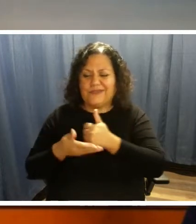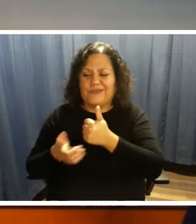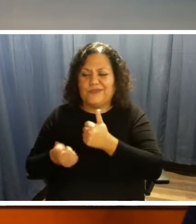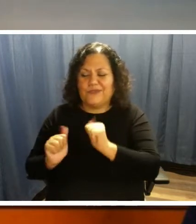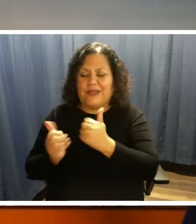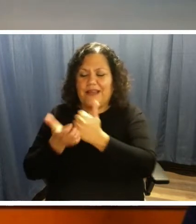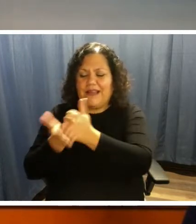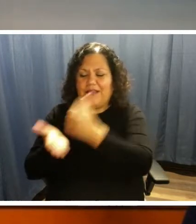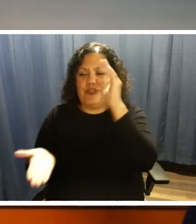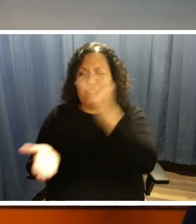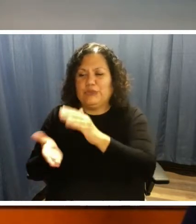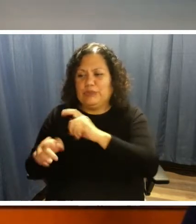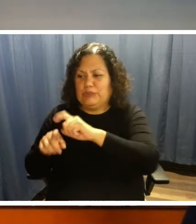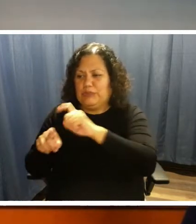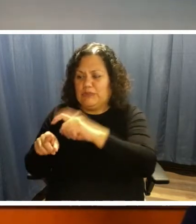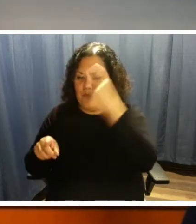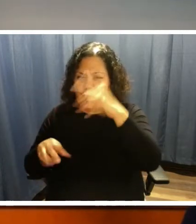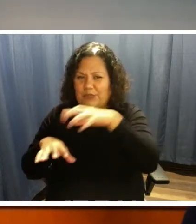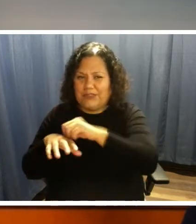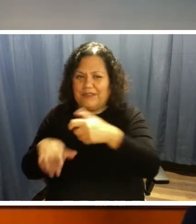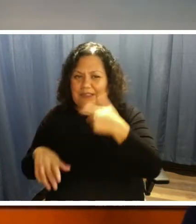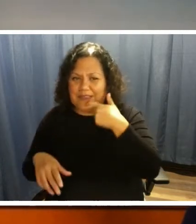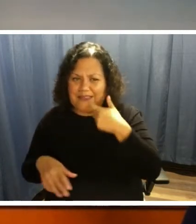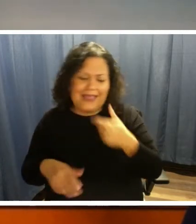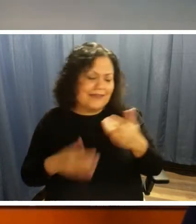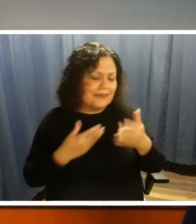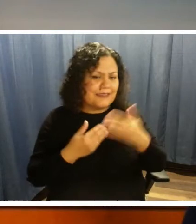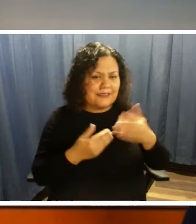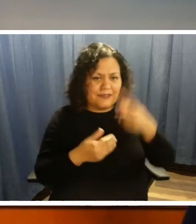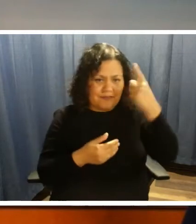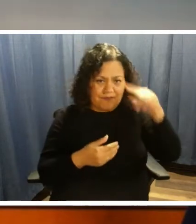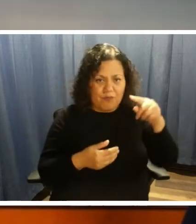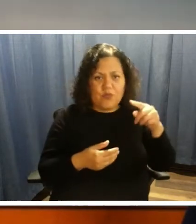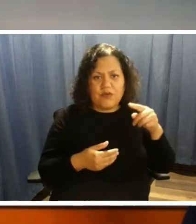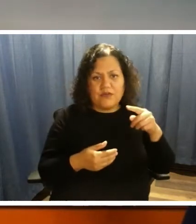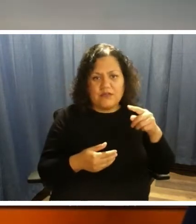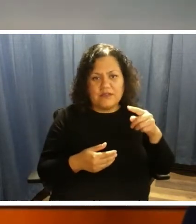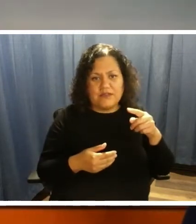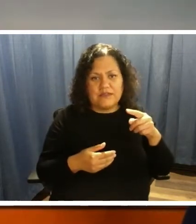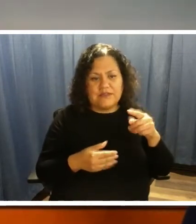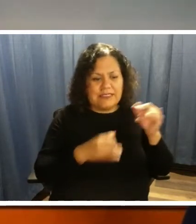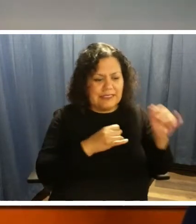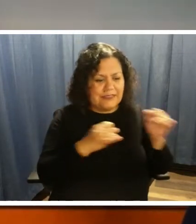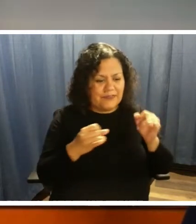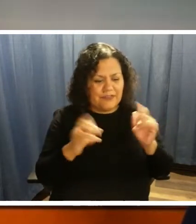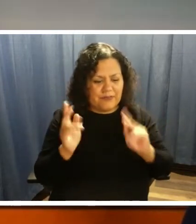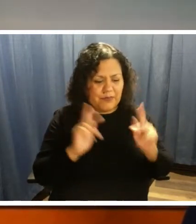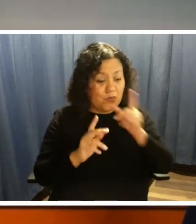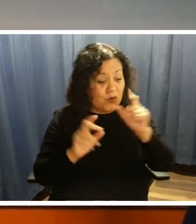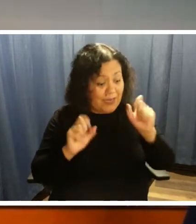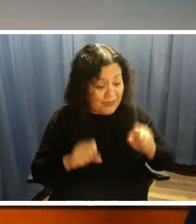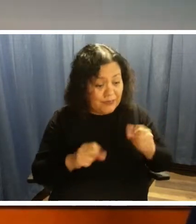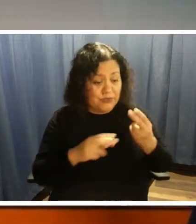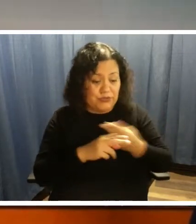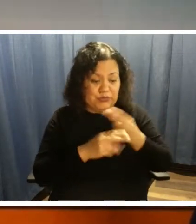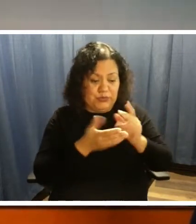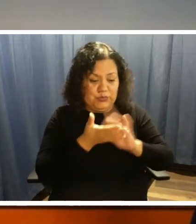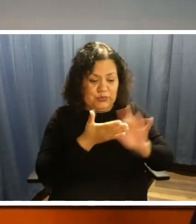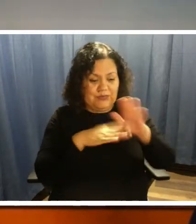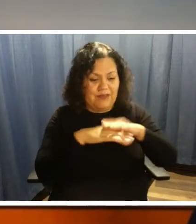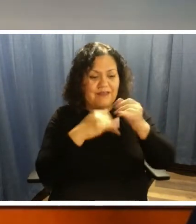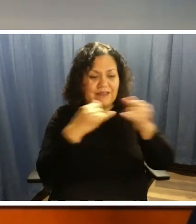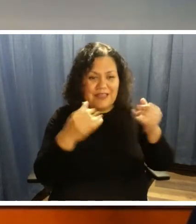agents and it makes it a lot easier for, you know, individuals that are able to utilize that service.